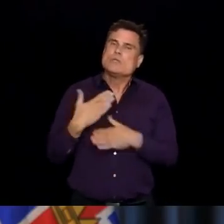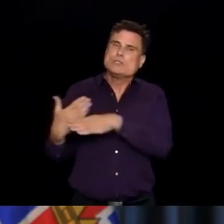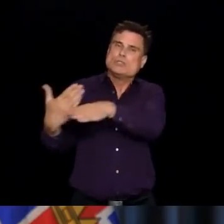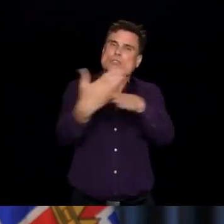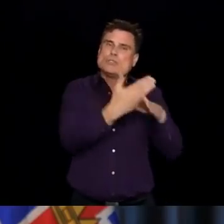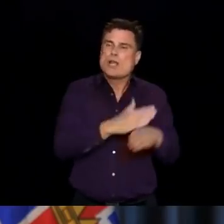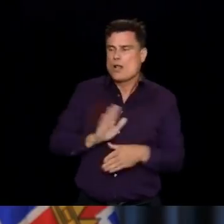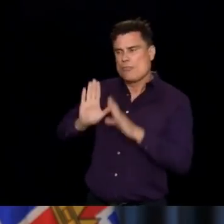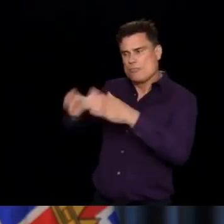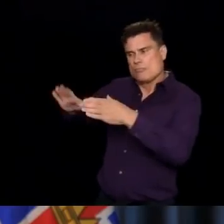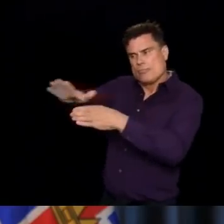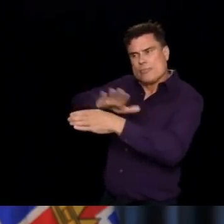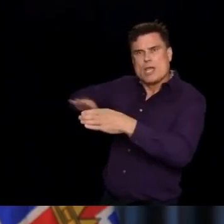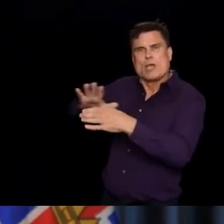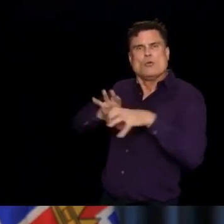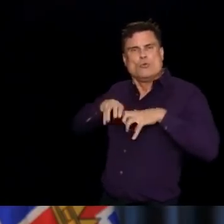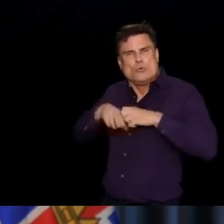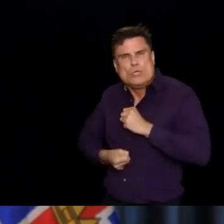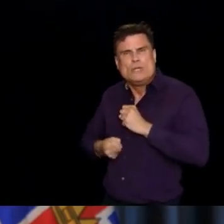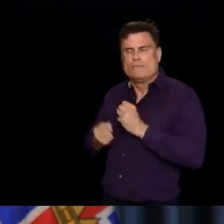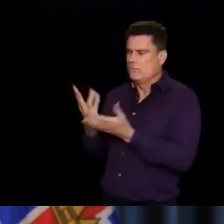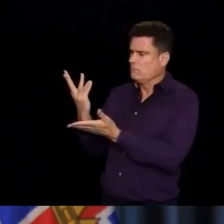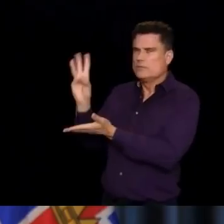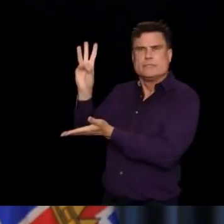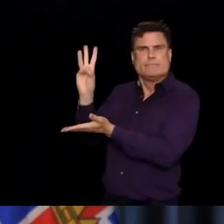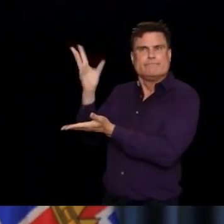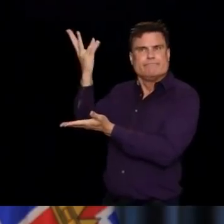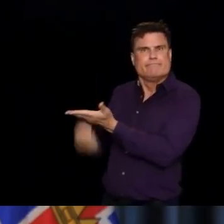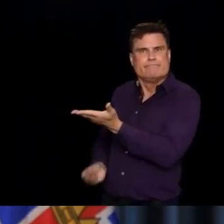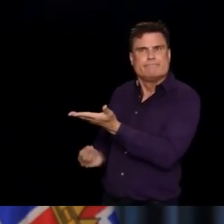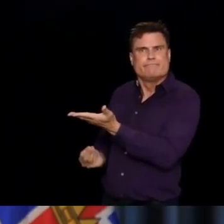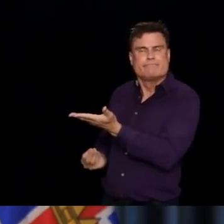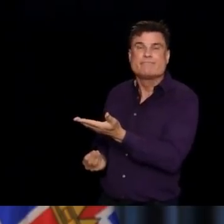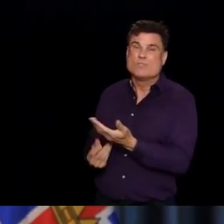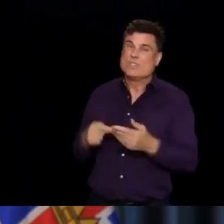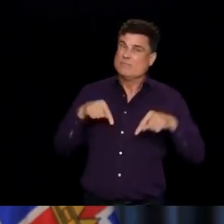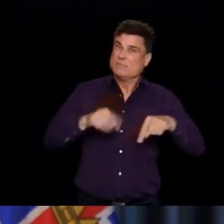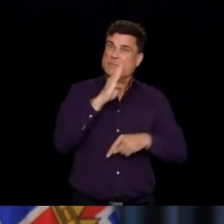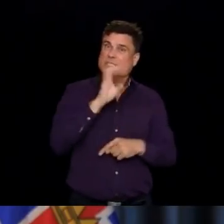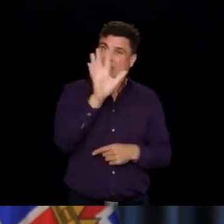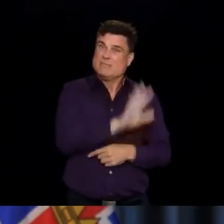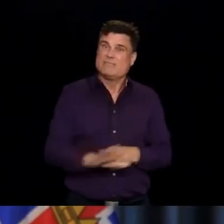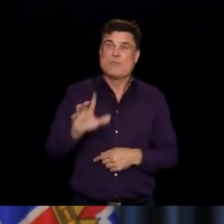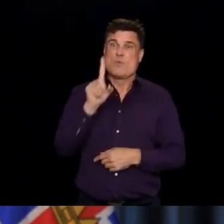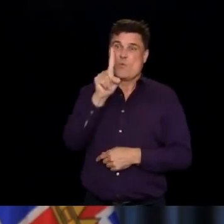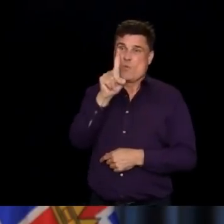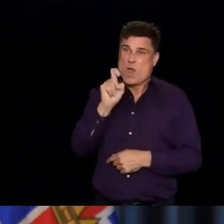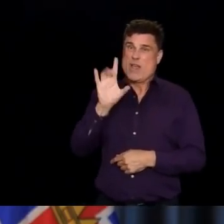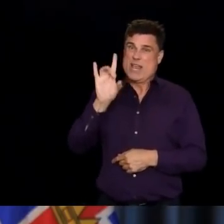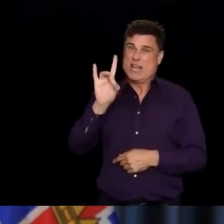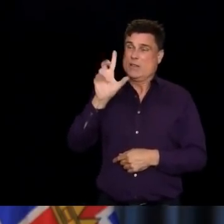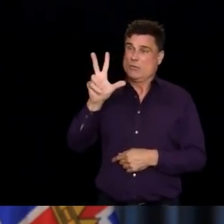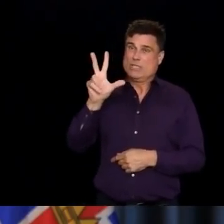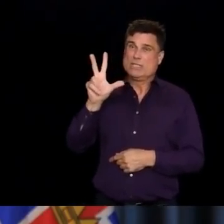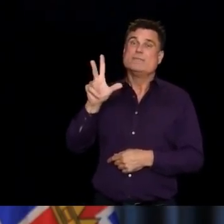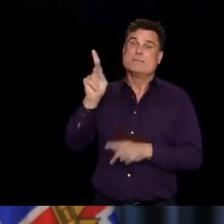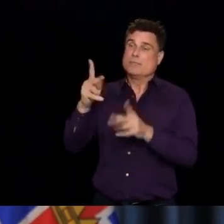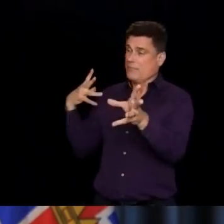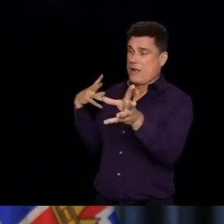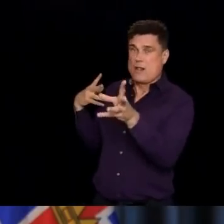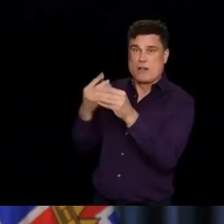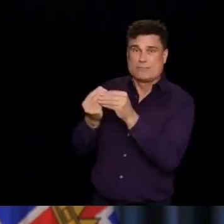183 people and their families who have passed away from COVID-19 since the beginning of the pandemic in British Columbia.